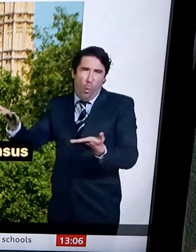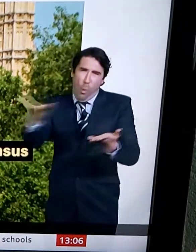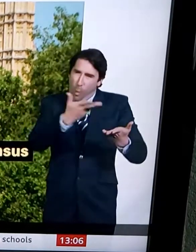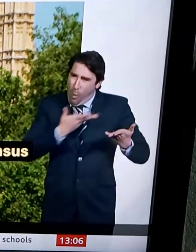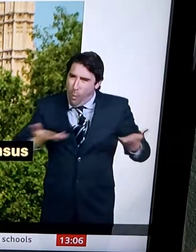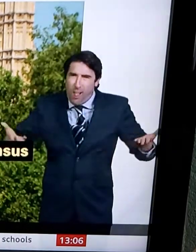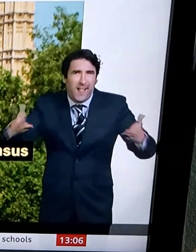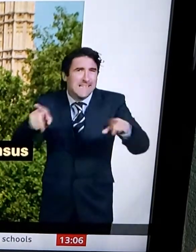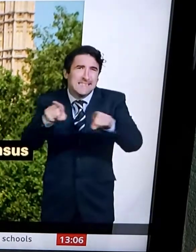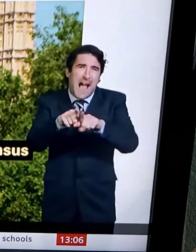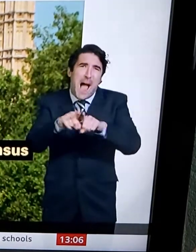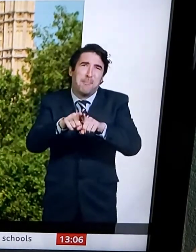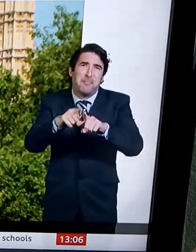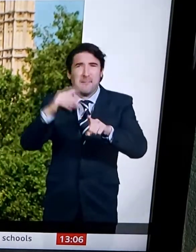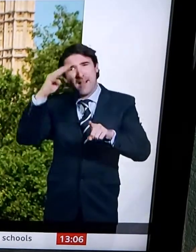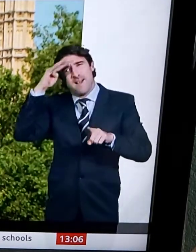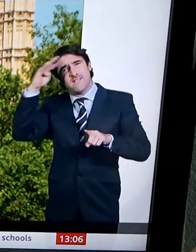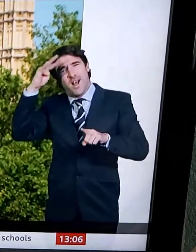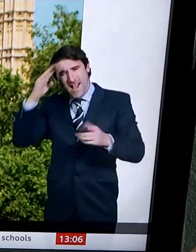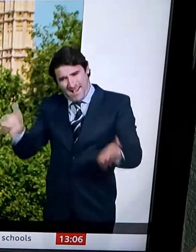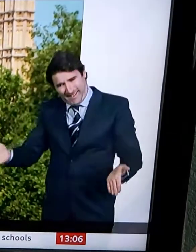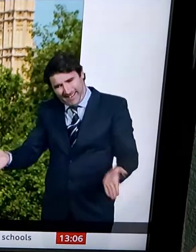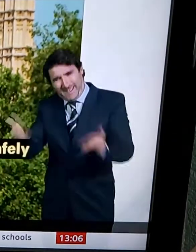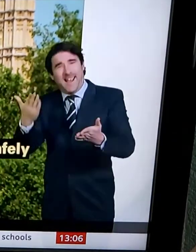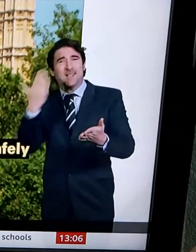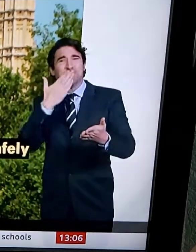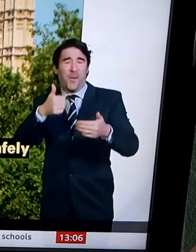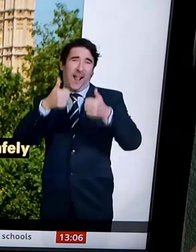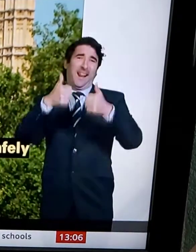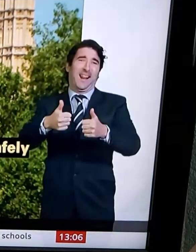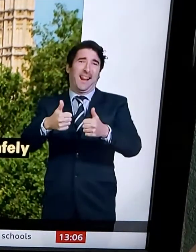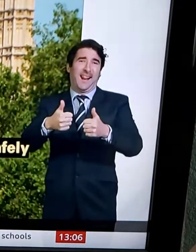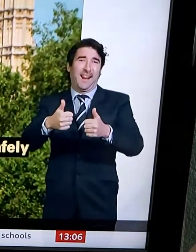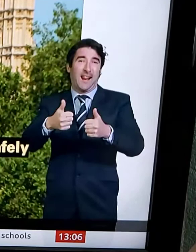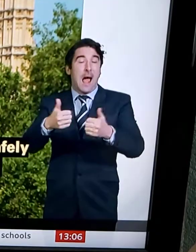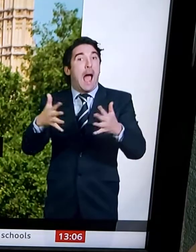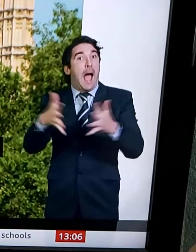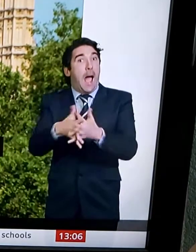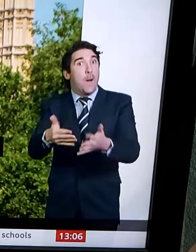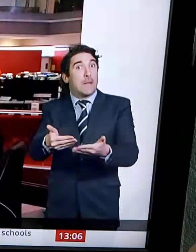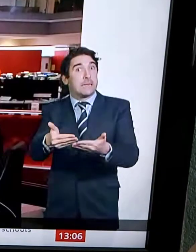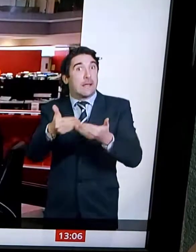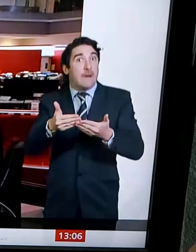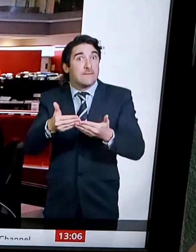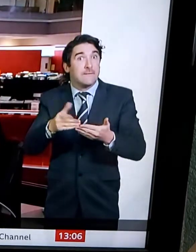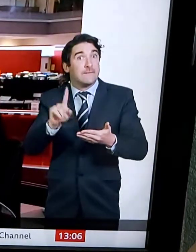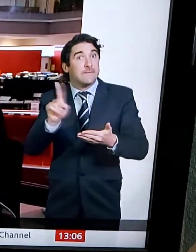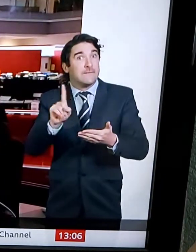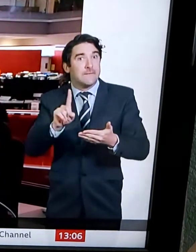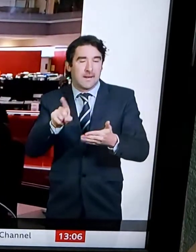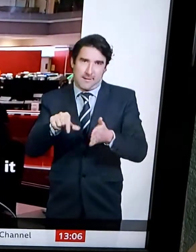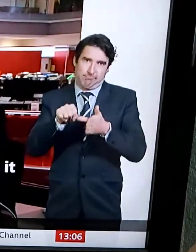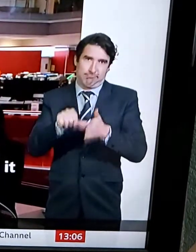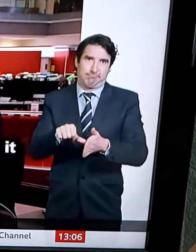English Channel. He said the UK must look at the legal framework for those who have arrived in the UK immediately.